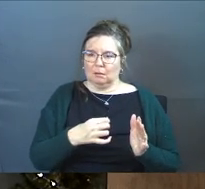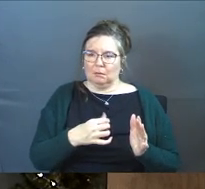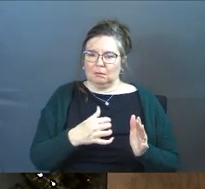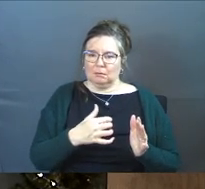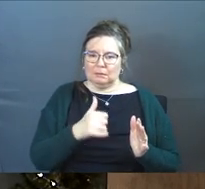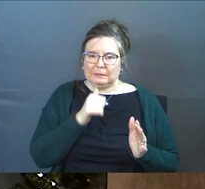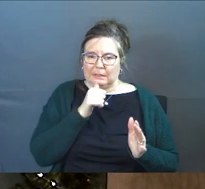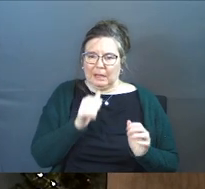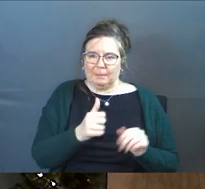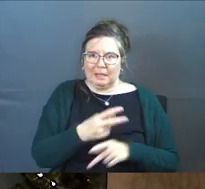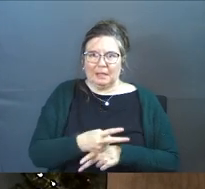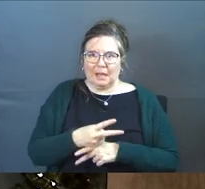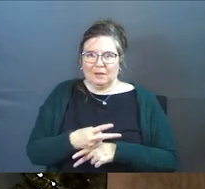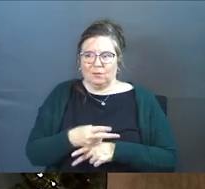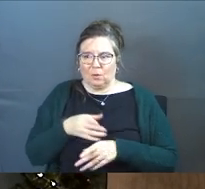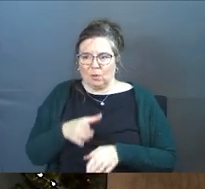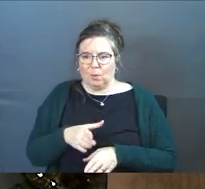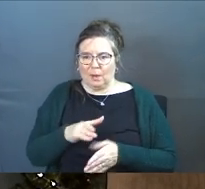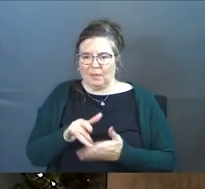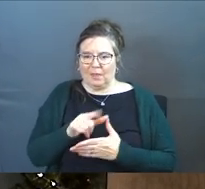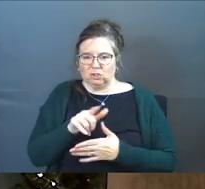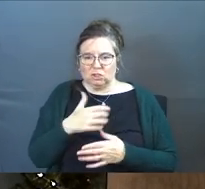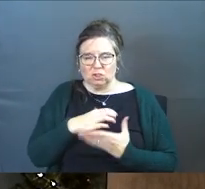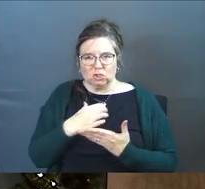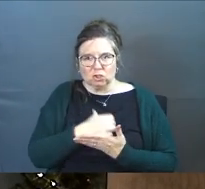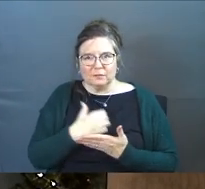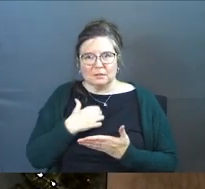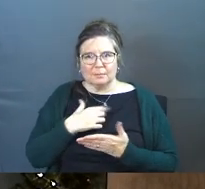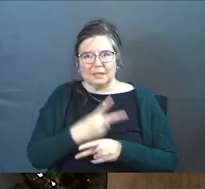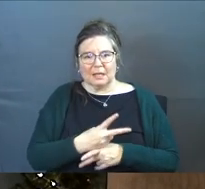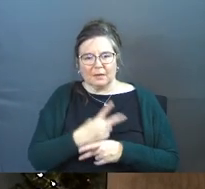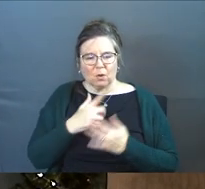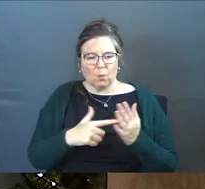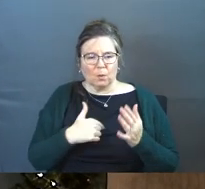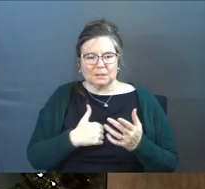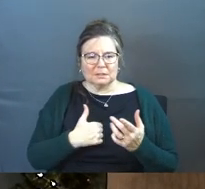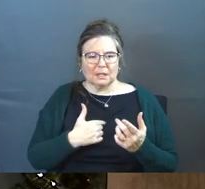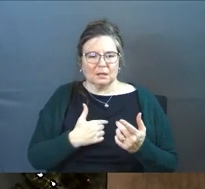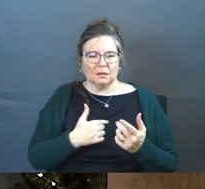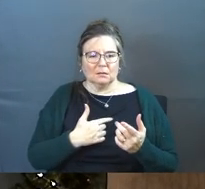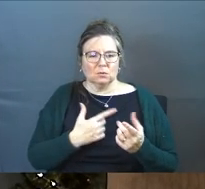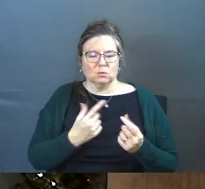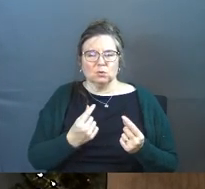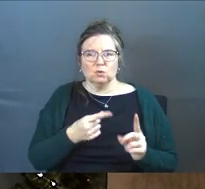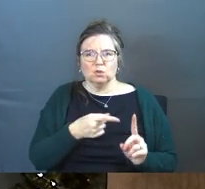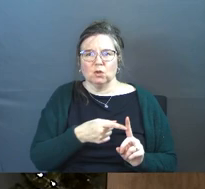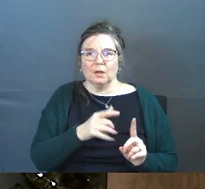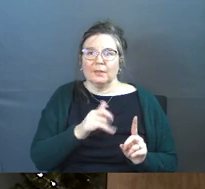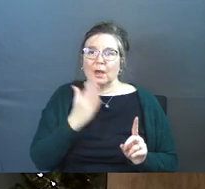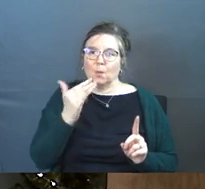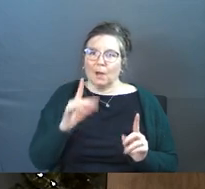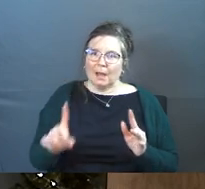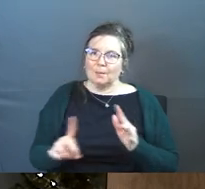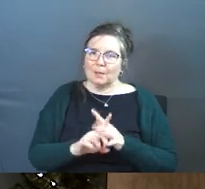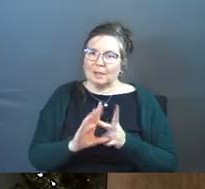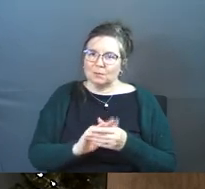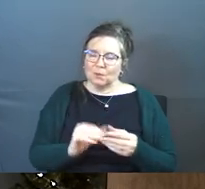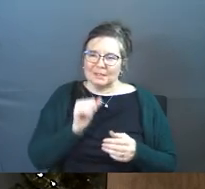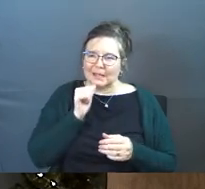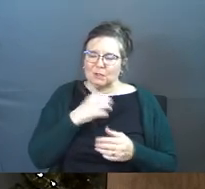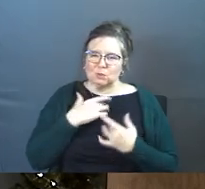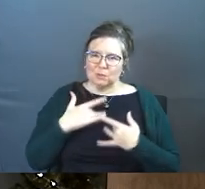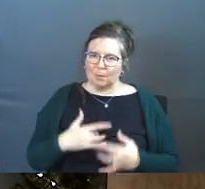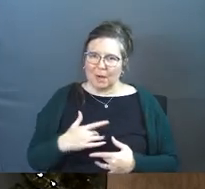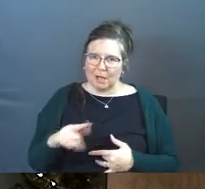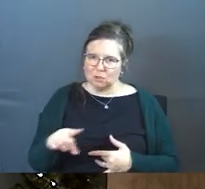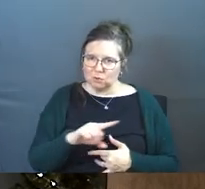and not being cared for the way that she deserves to be cared for and what does that do to her and that's why I bring that story up it's not